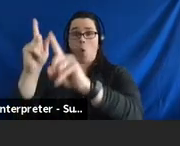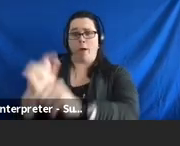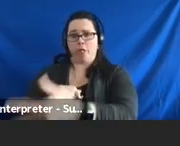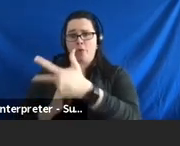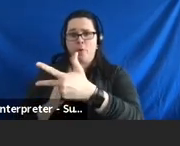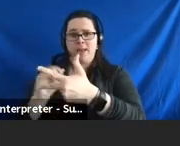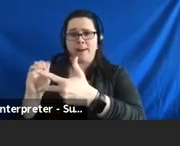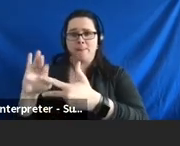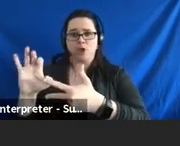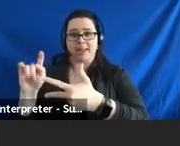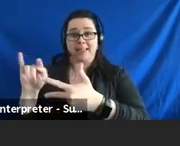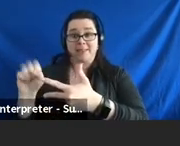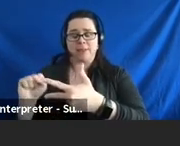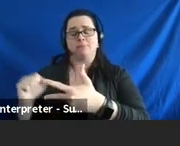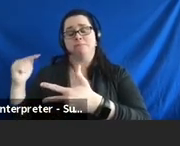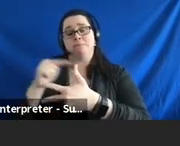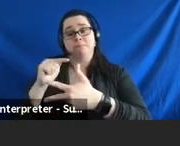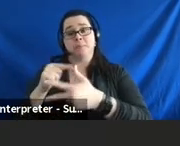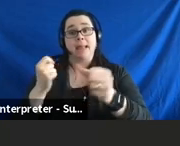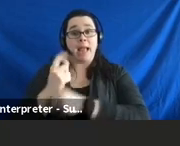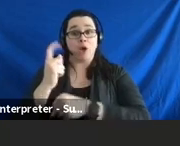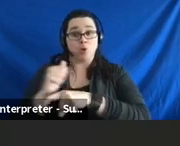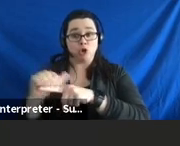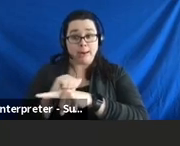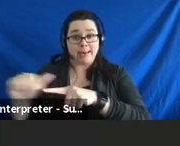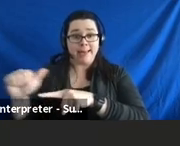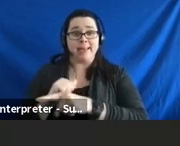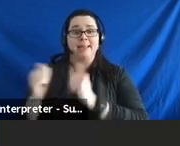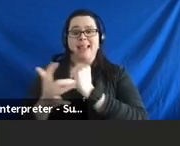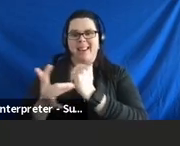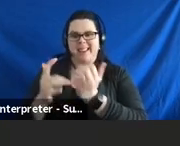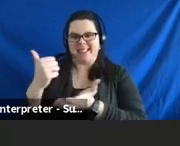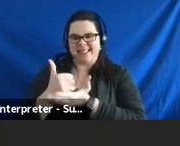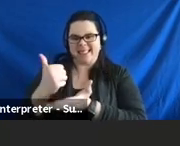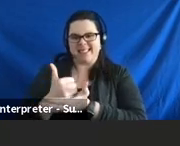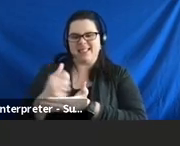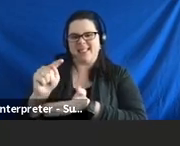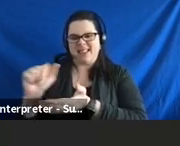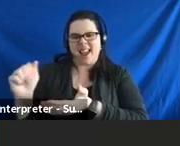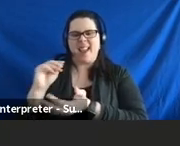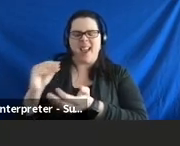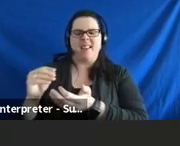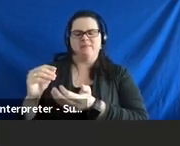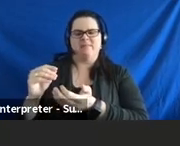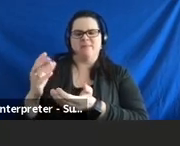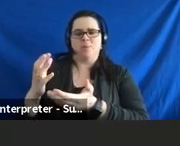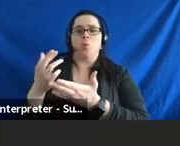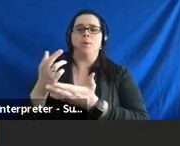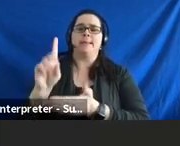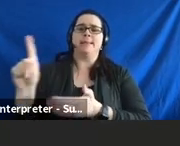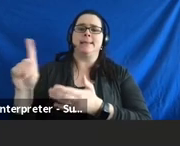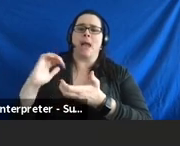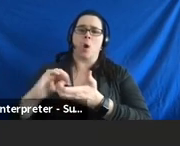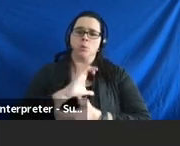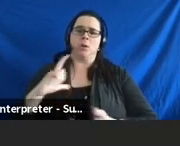first one is through annual training, technical assistance and resources. The DD Council will collaborate with the